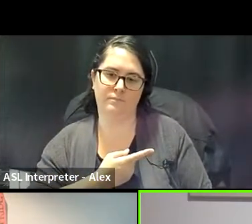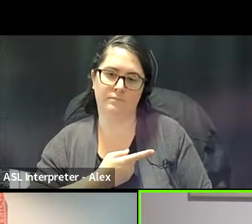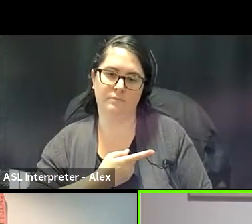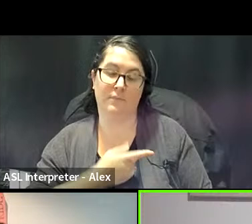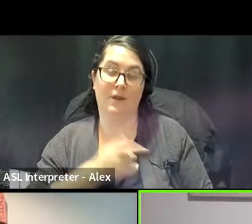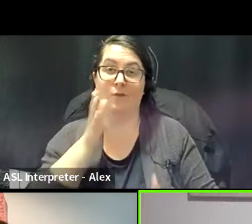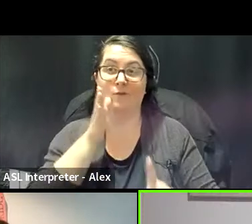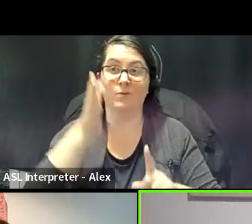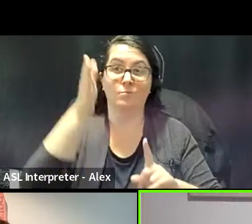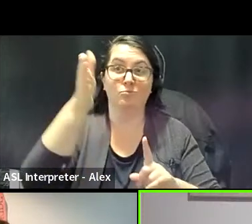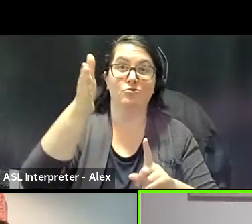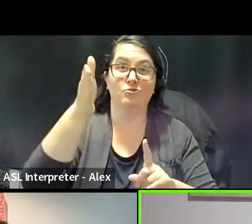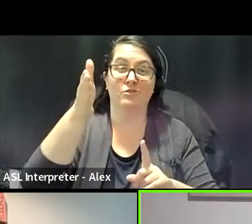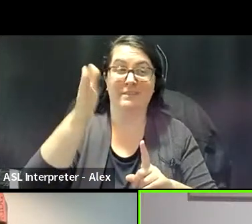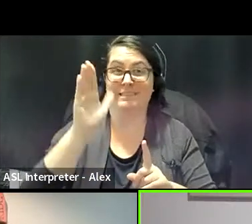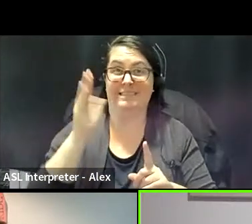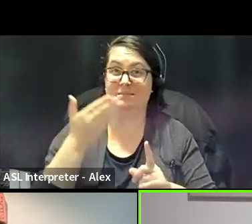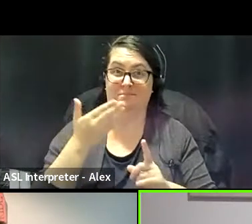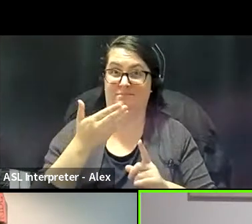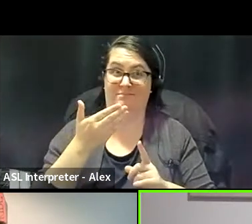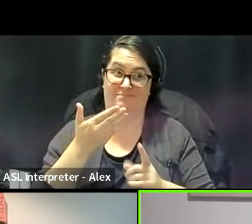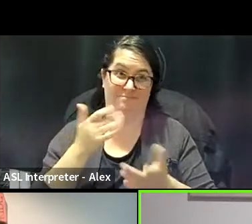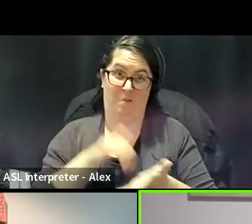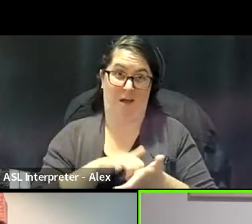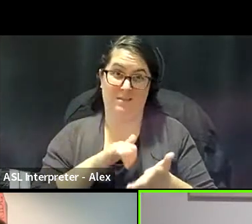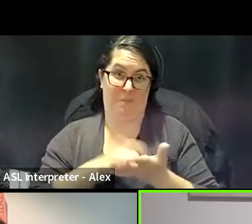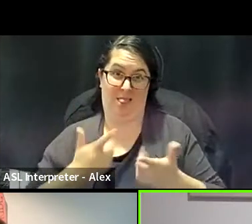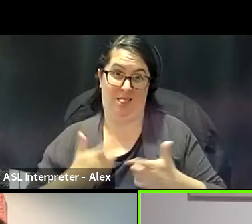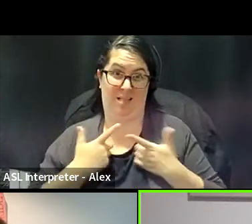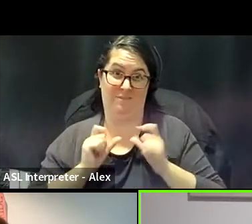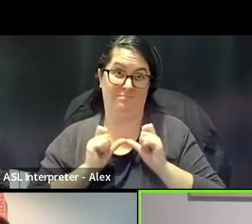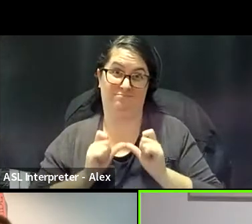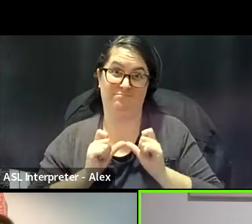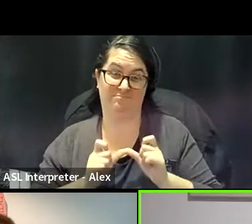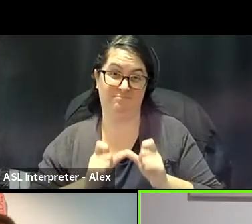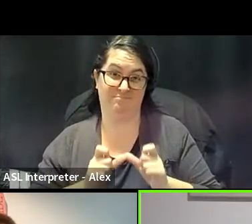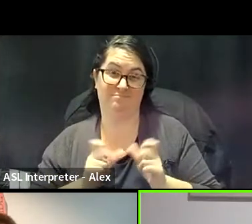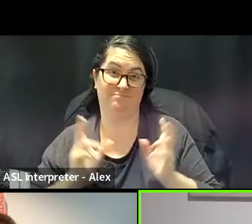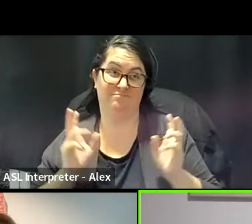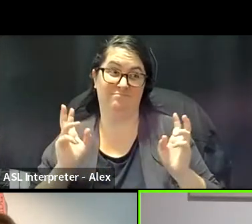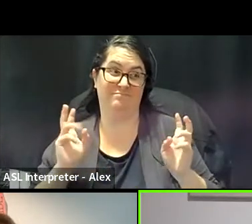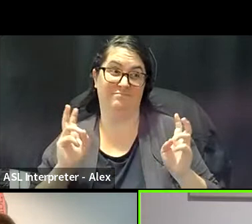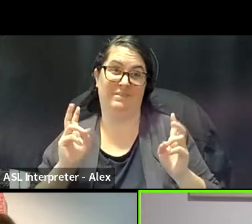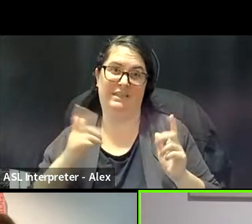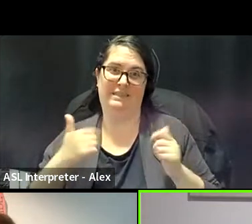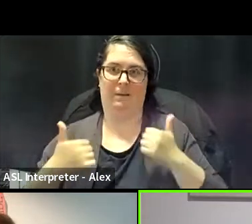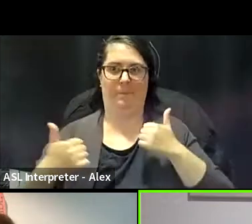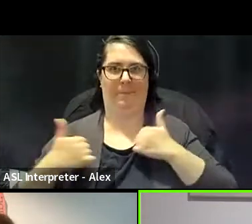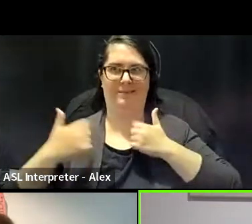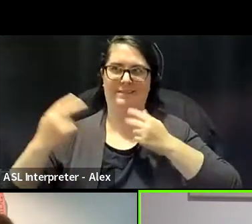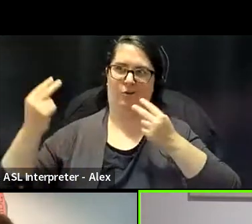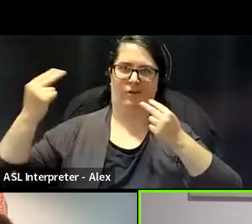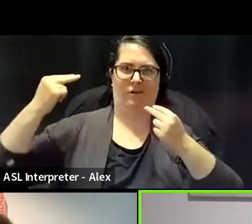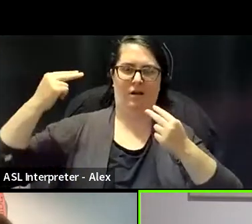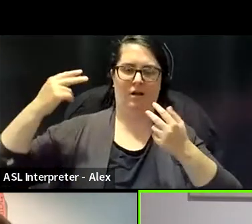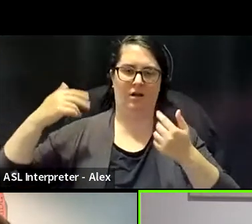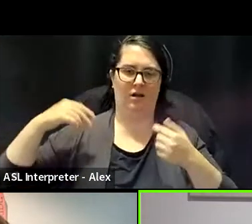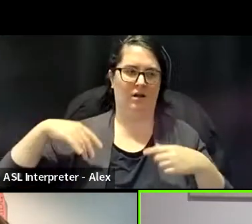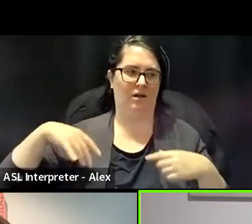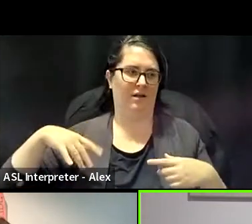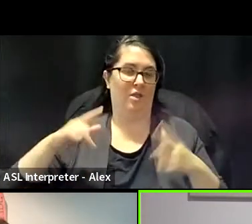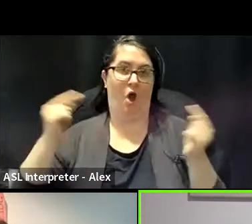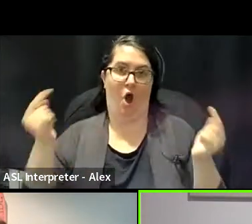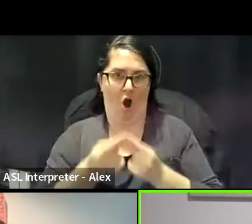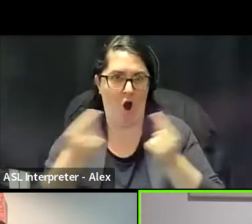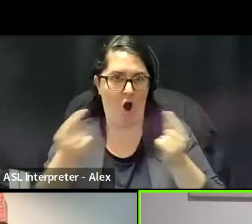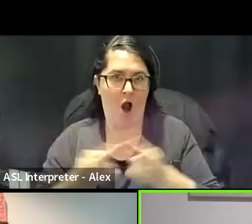right now is not livable for so many of our people under this, you know, paramilitary assaults, under the harm